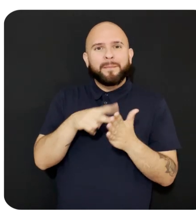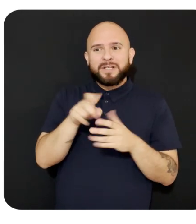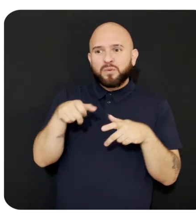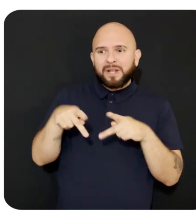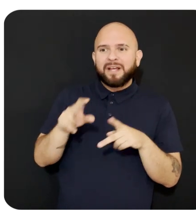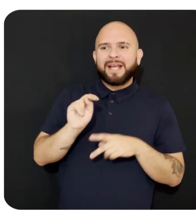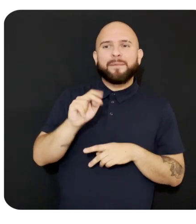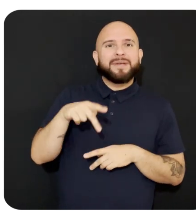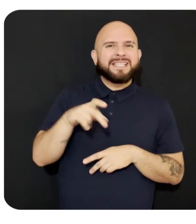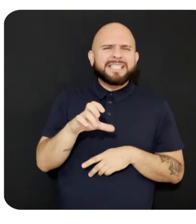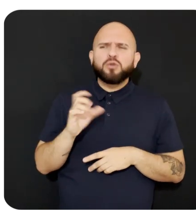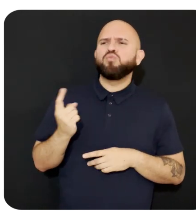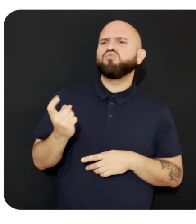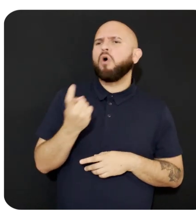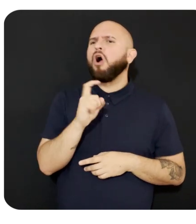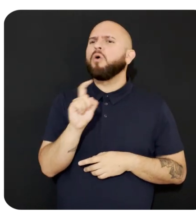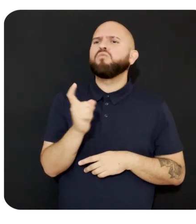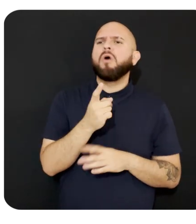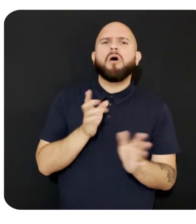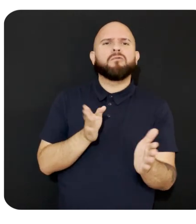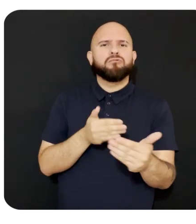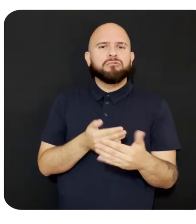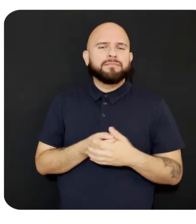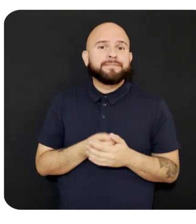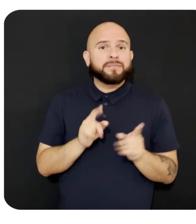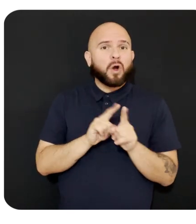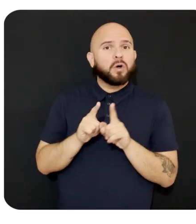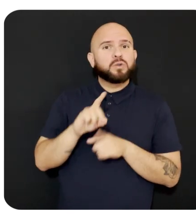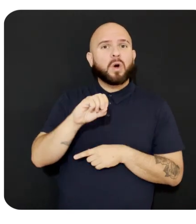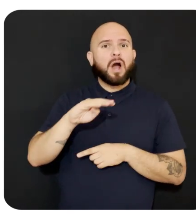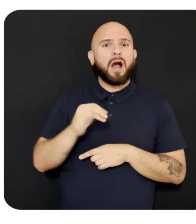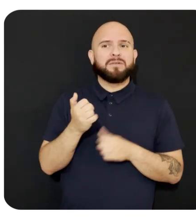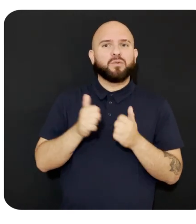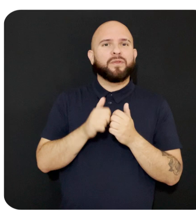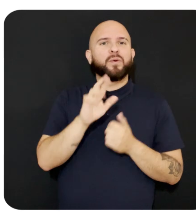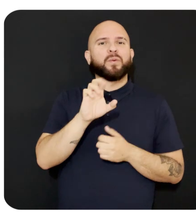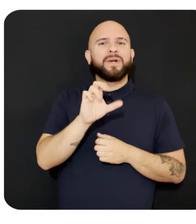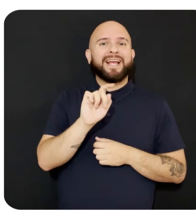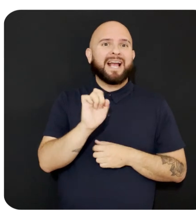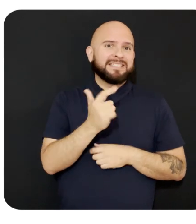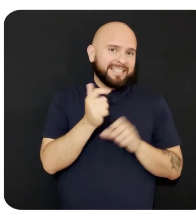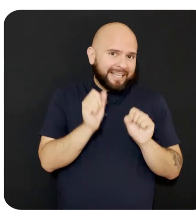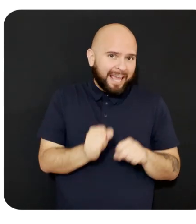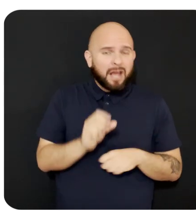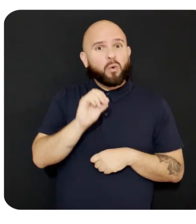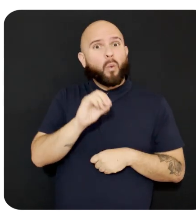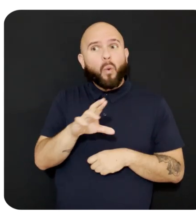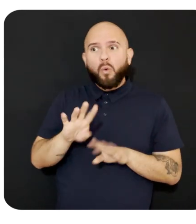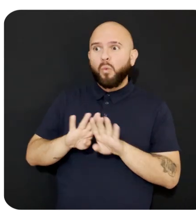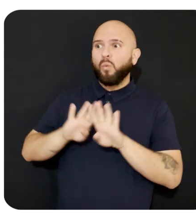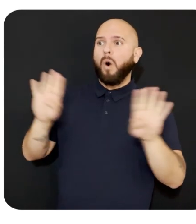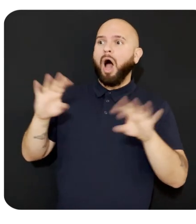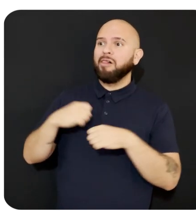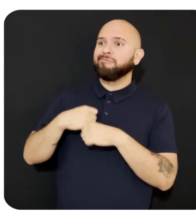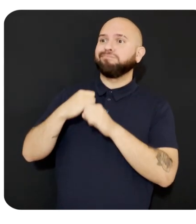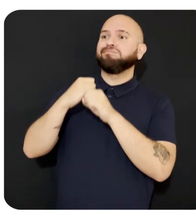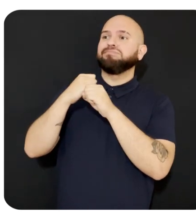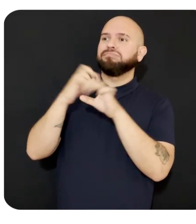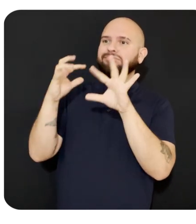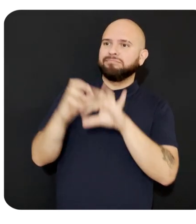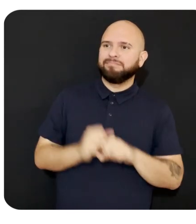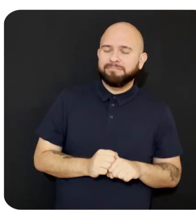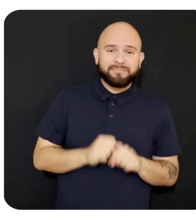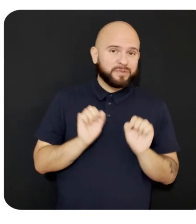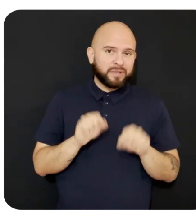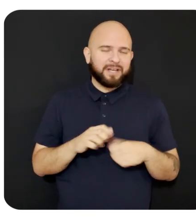to wander around your room. You can also place objects with ray casting or even create and destroy virtual walls. You can find links on the